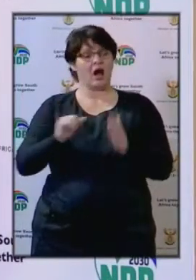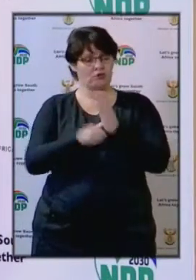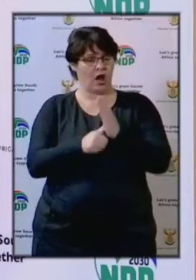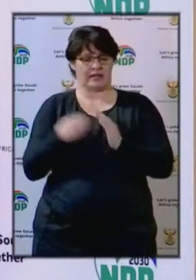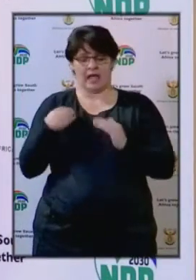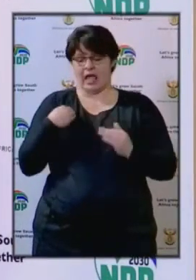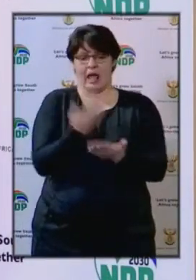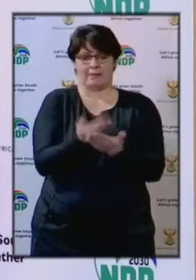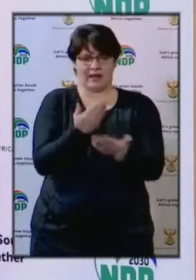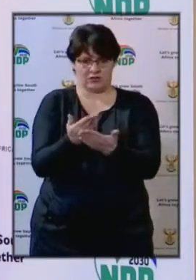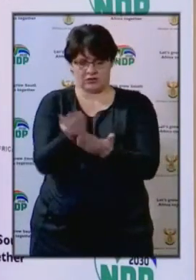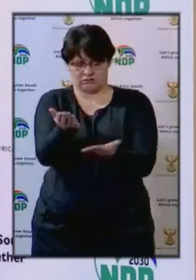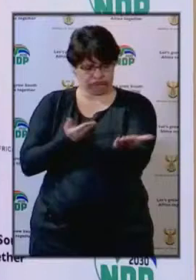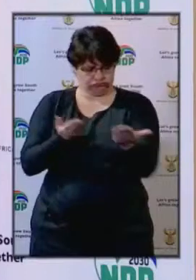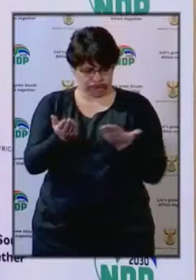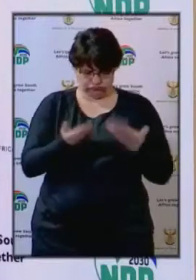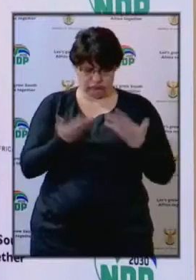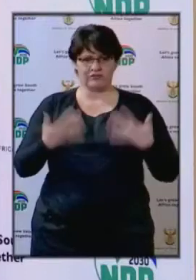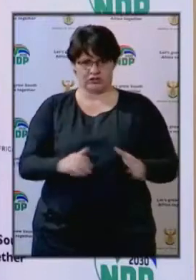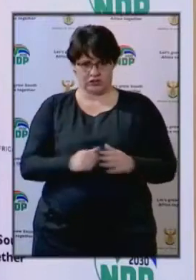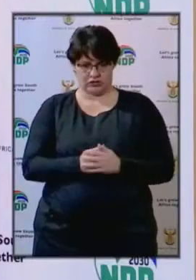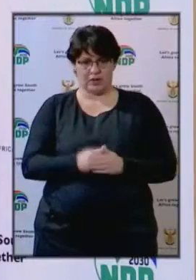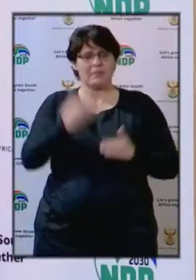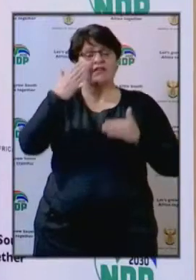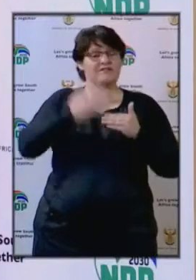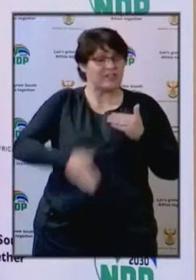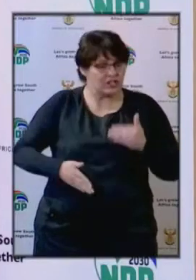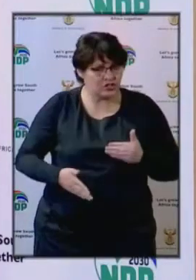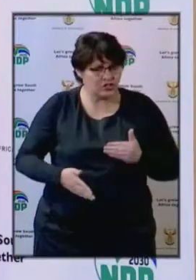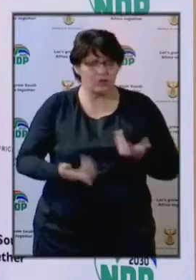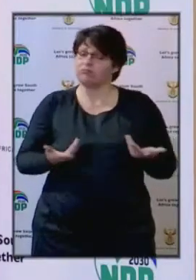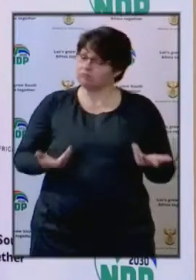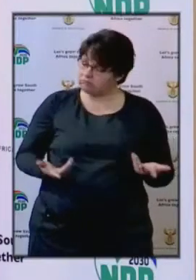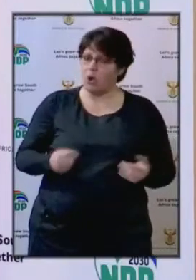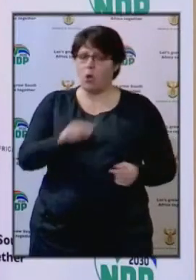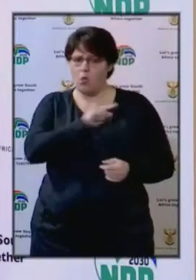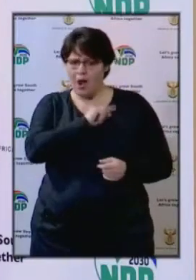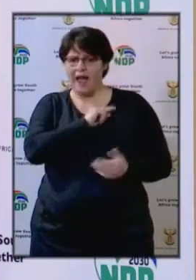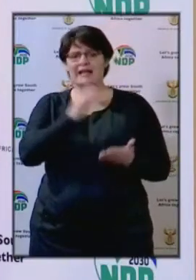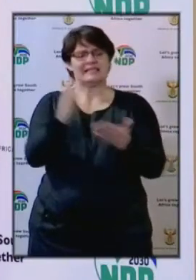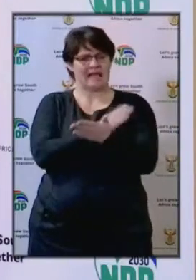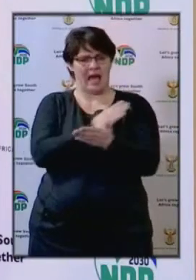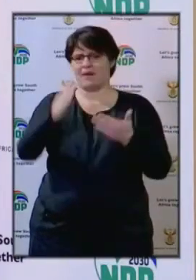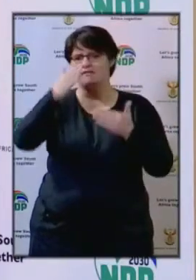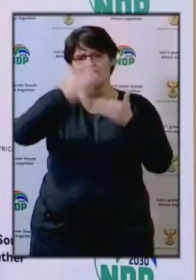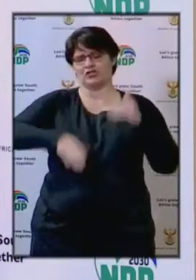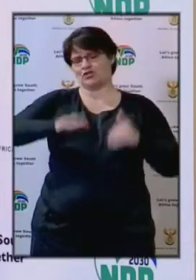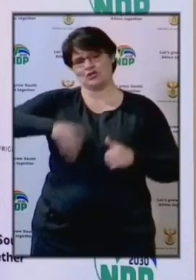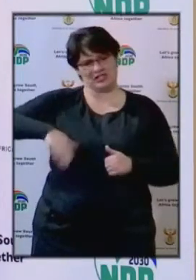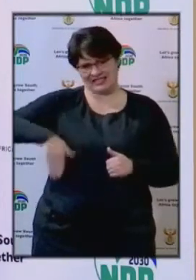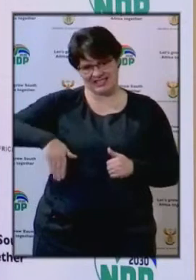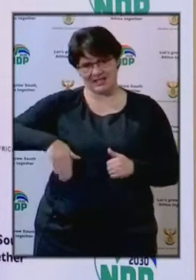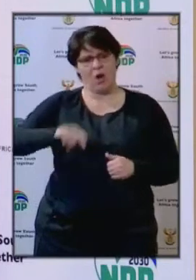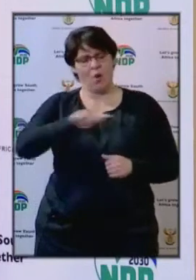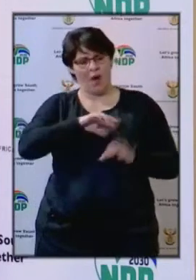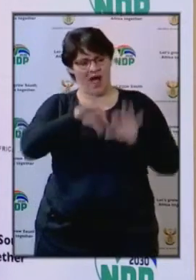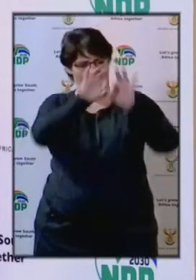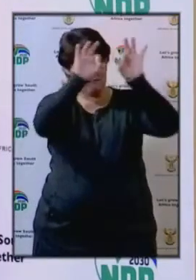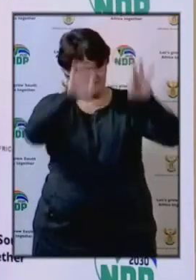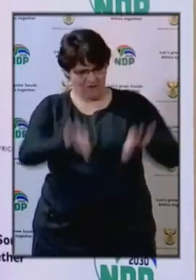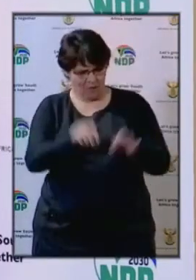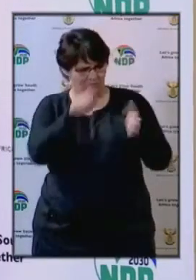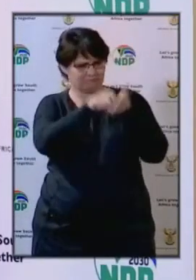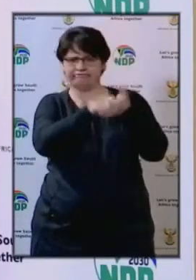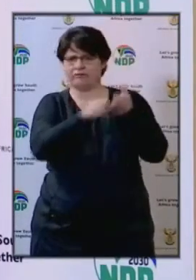received across the country. And I'm saying completed because we did have some that are not completed with not all the forms